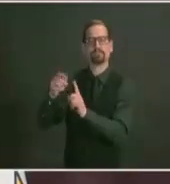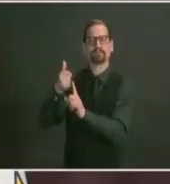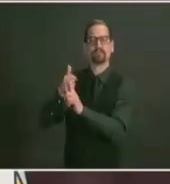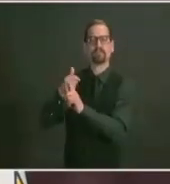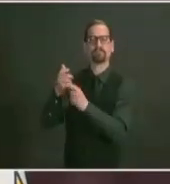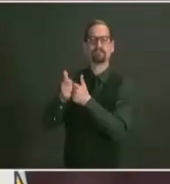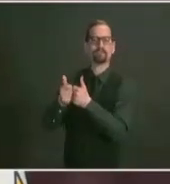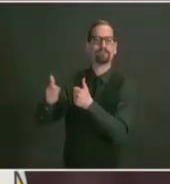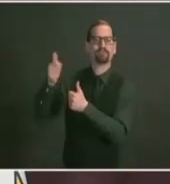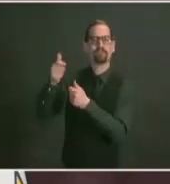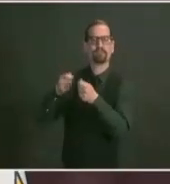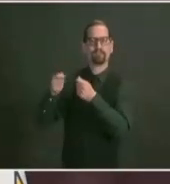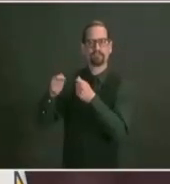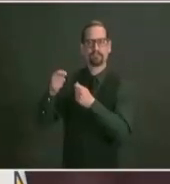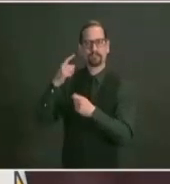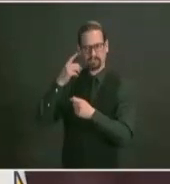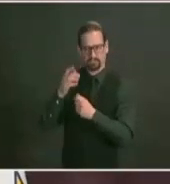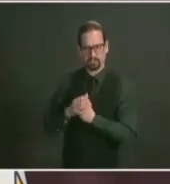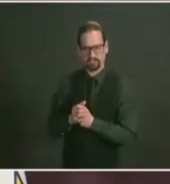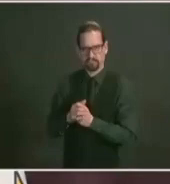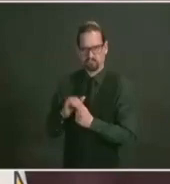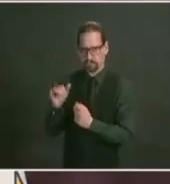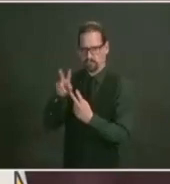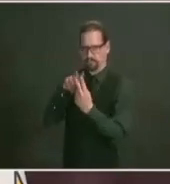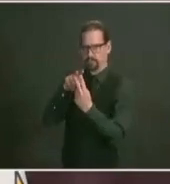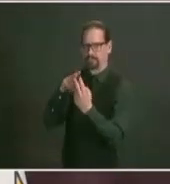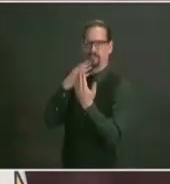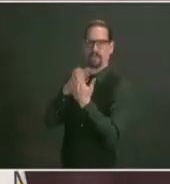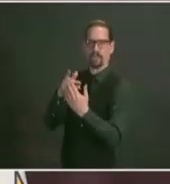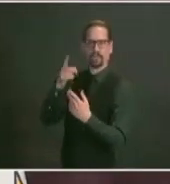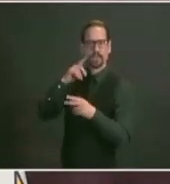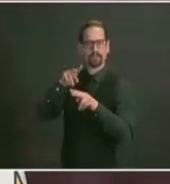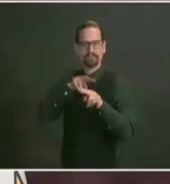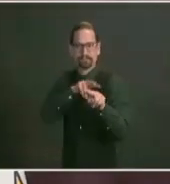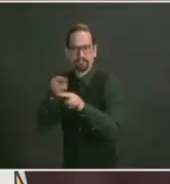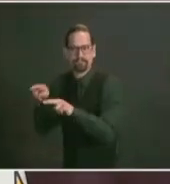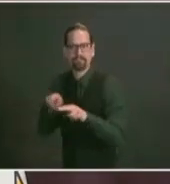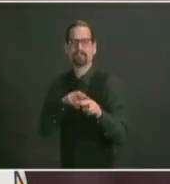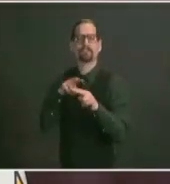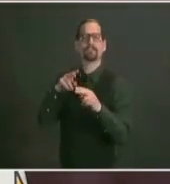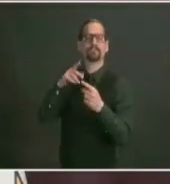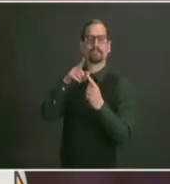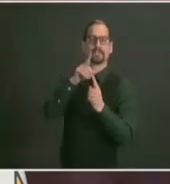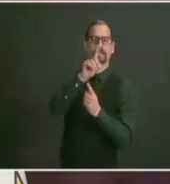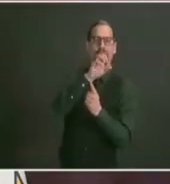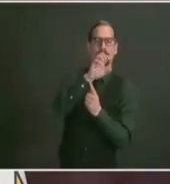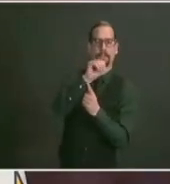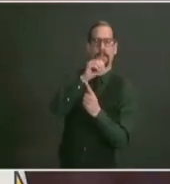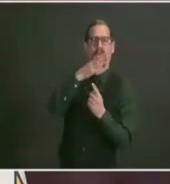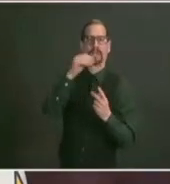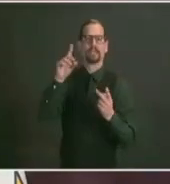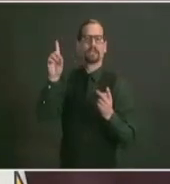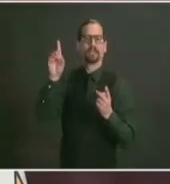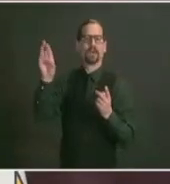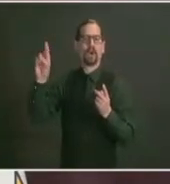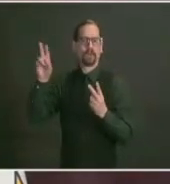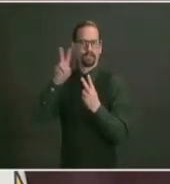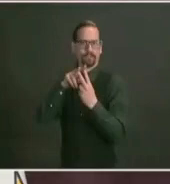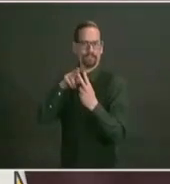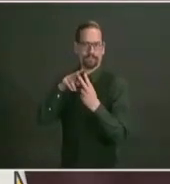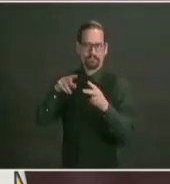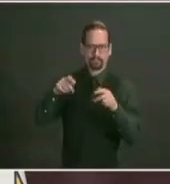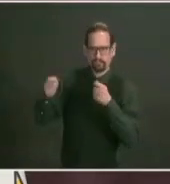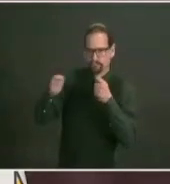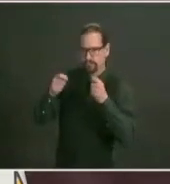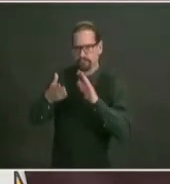500 we have been encouraging rhode islanders throughout the pandemic to take it outside it is safer